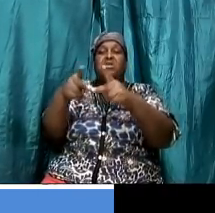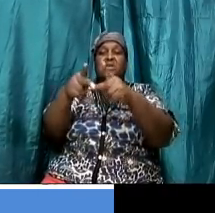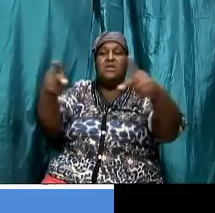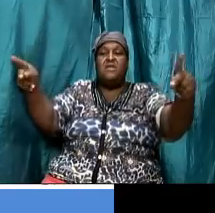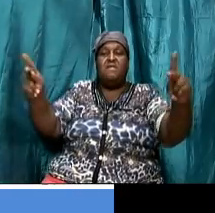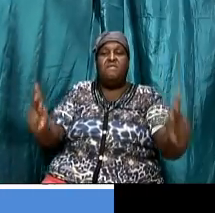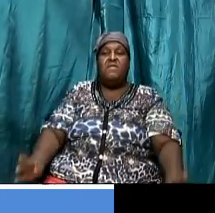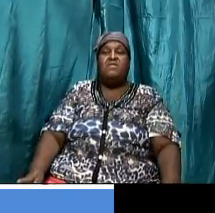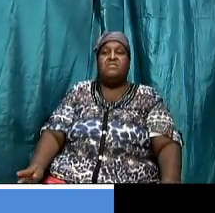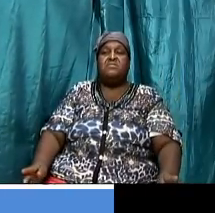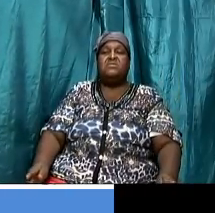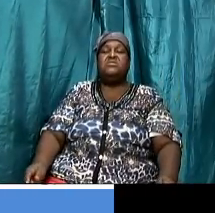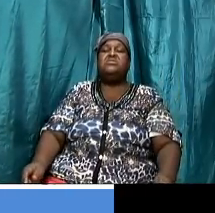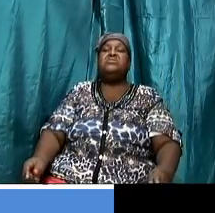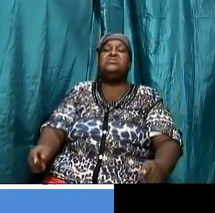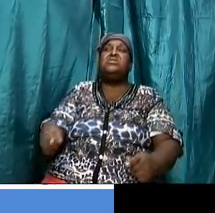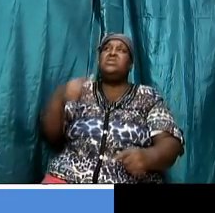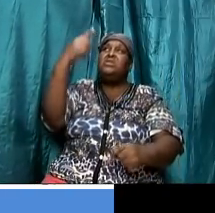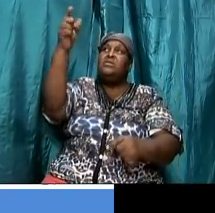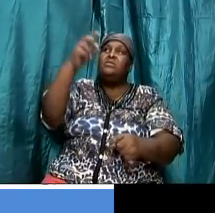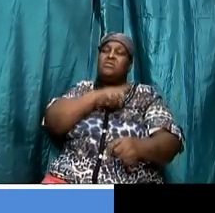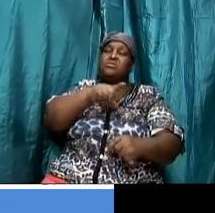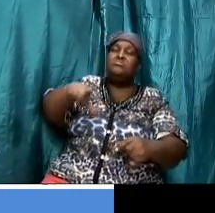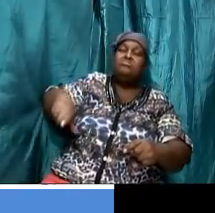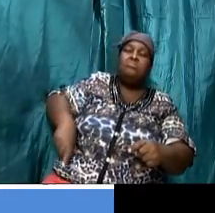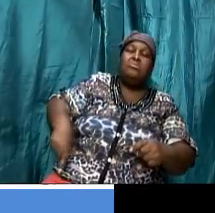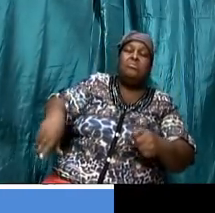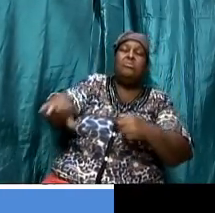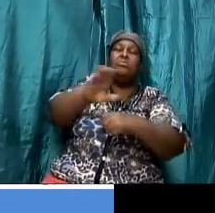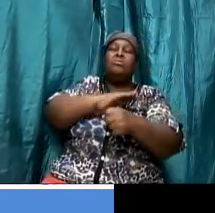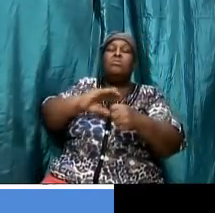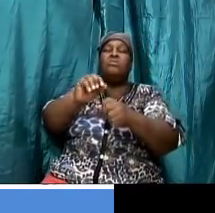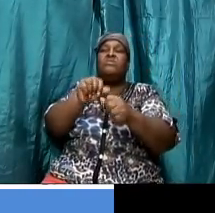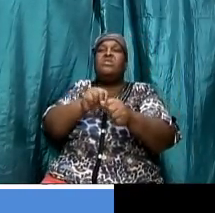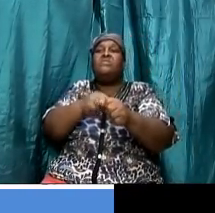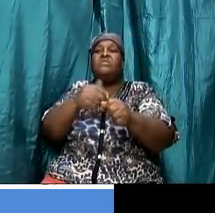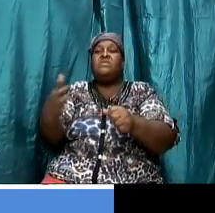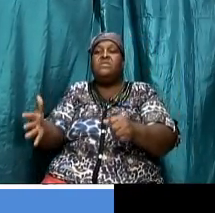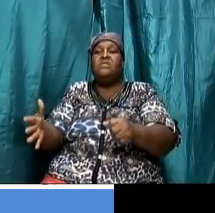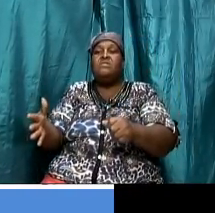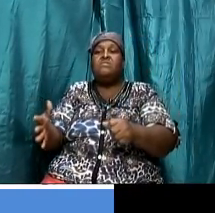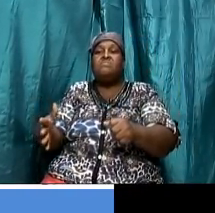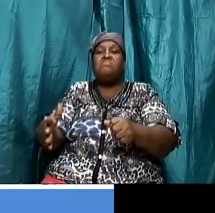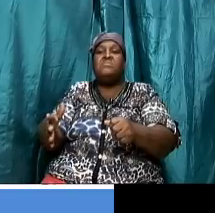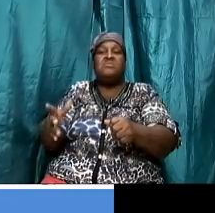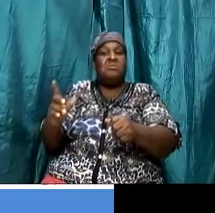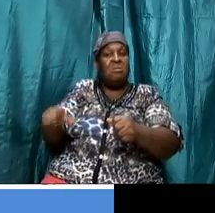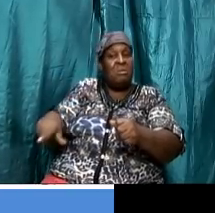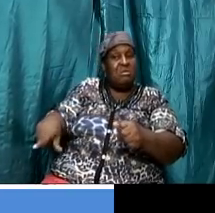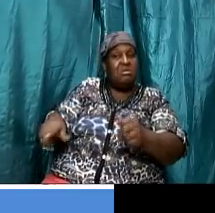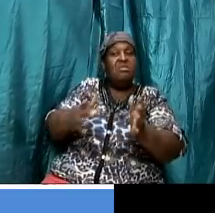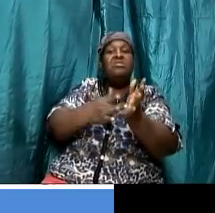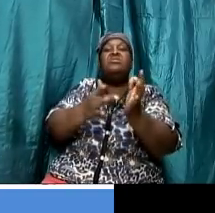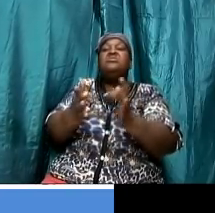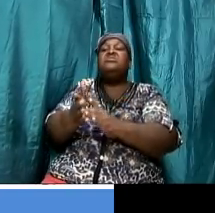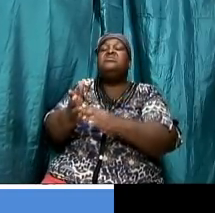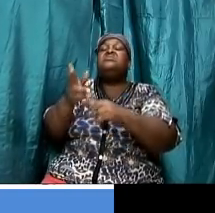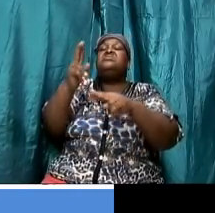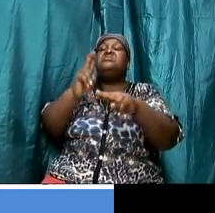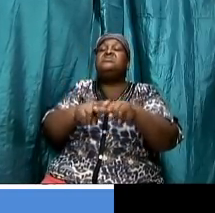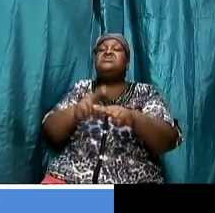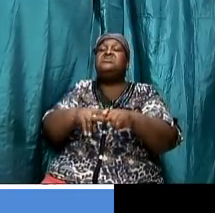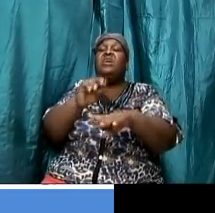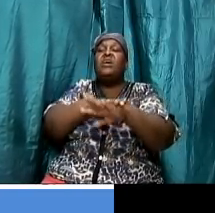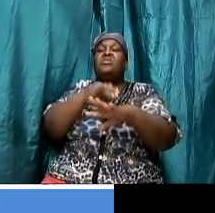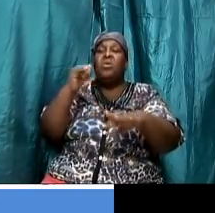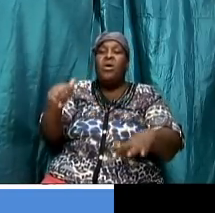over everything later on he sat and he called levi amen who was the tax collector and the bible said